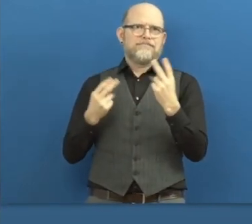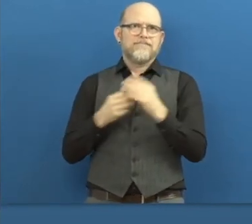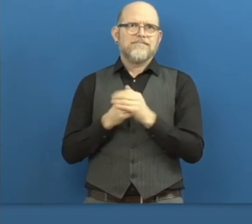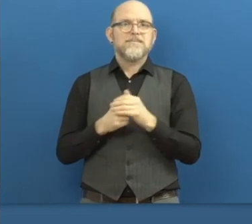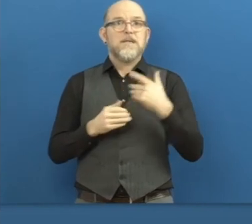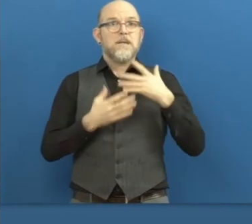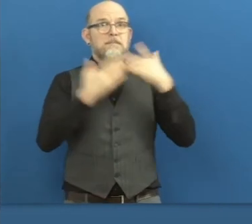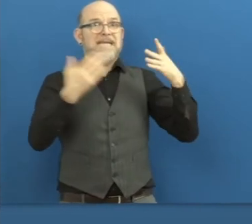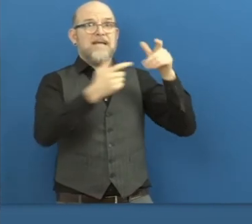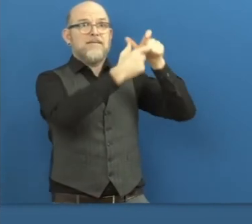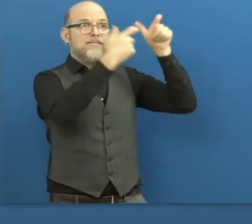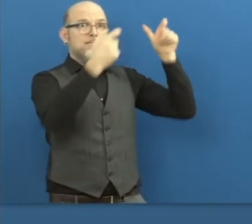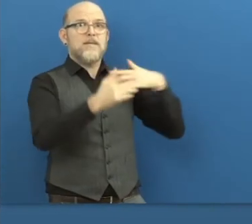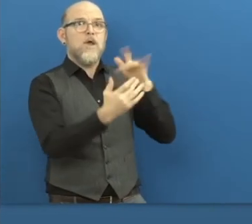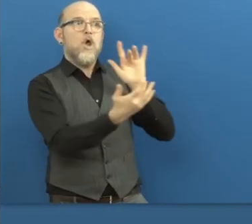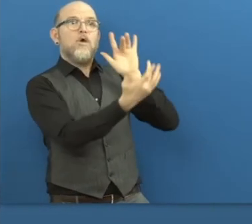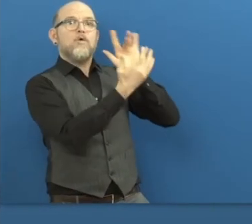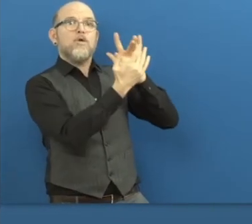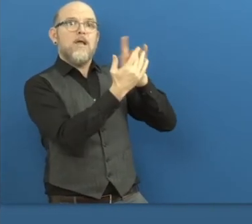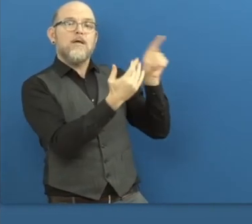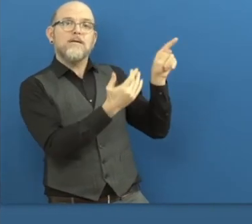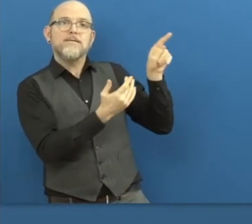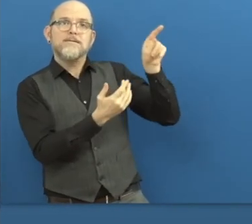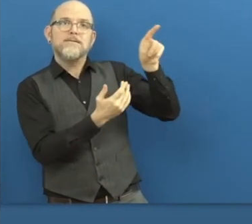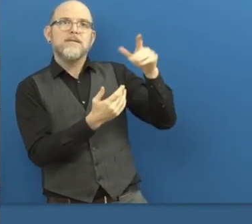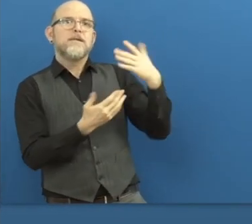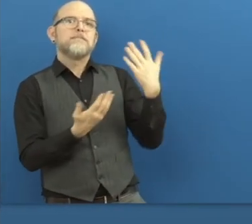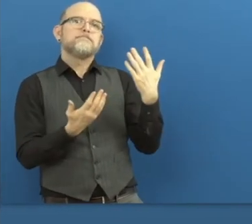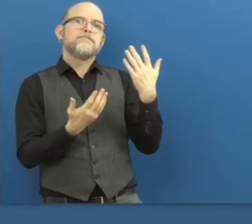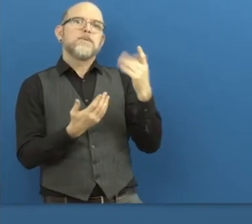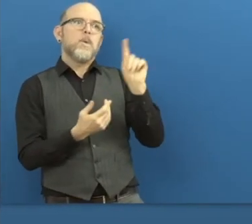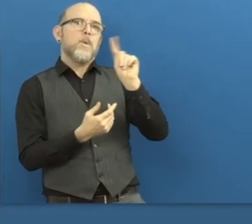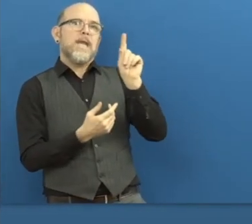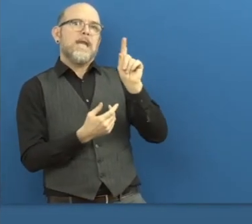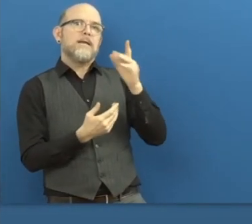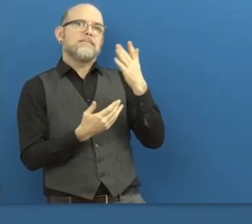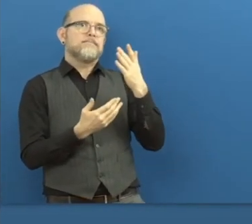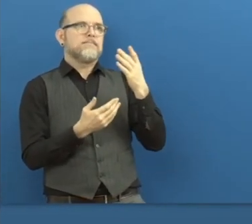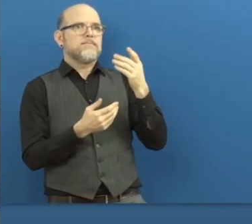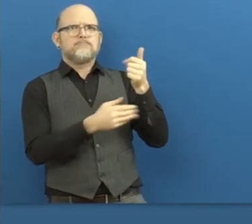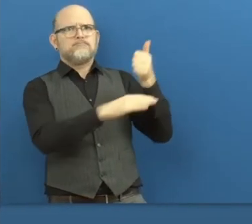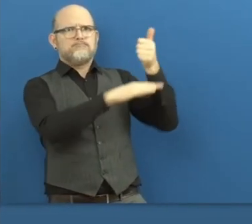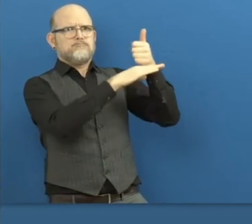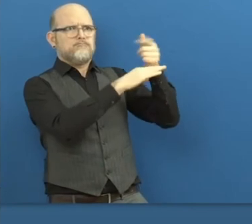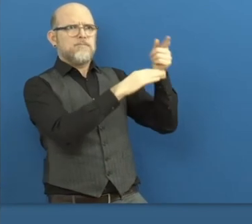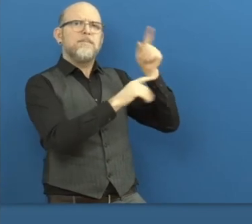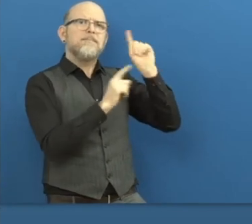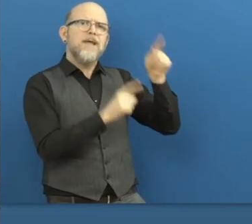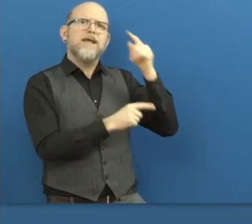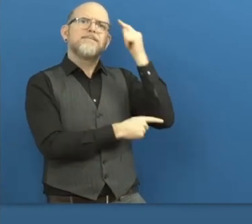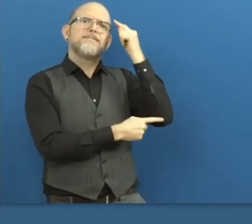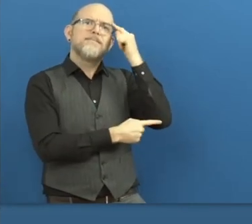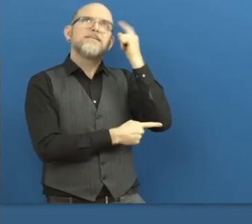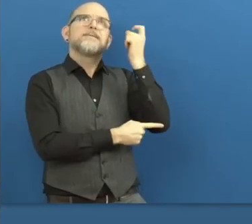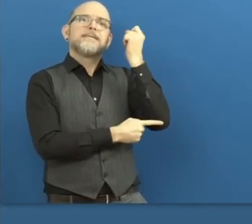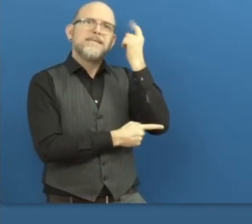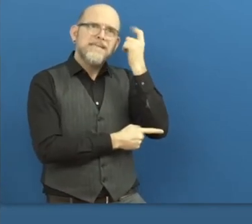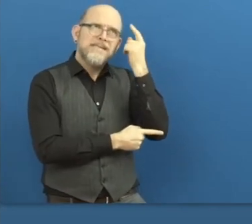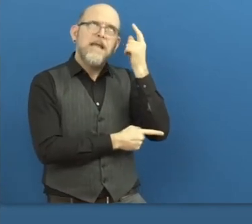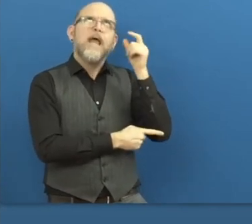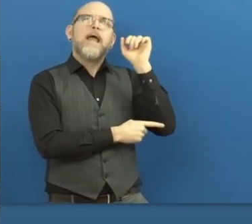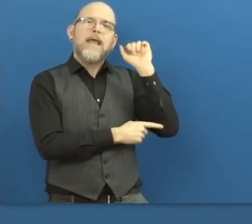an employer so that they understand, but also be able to be supported in terms of